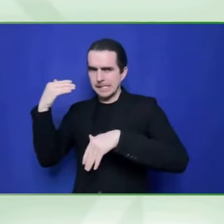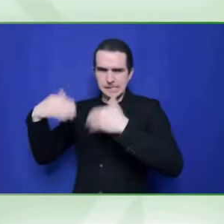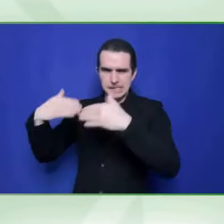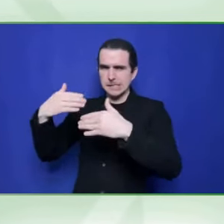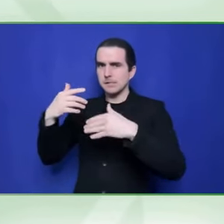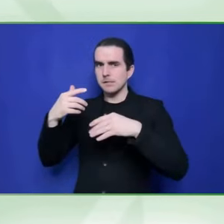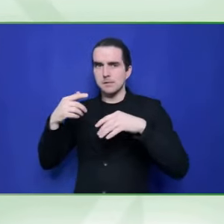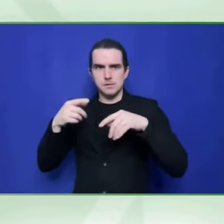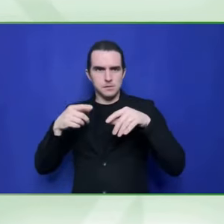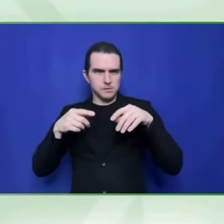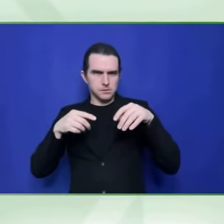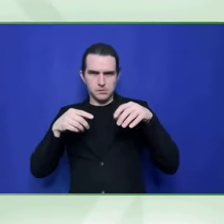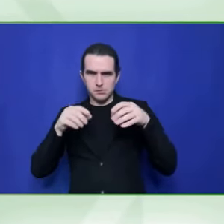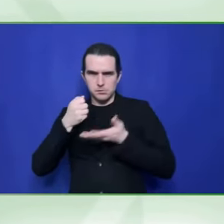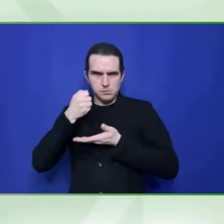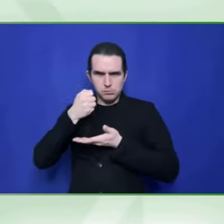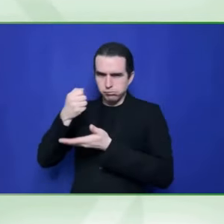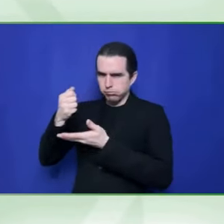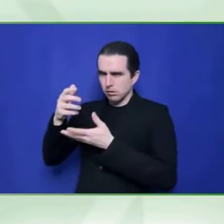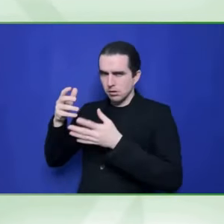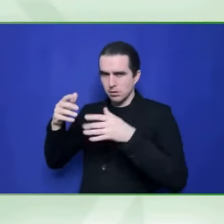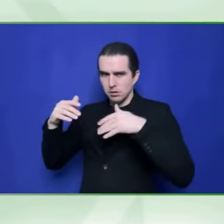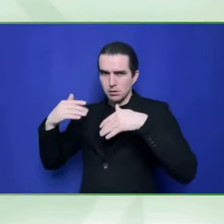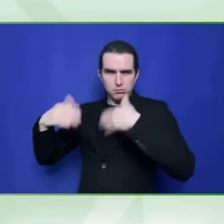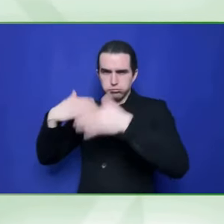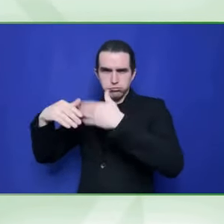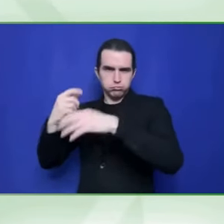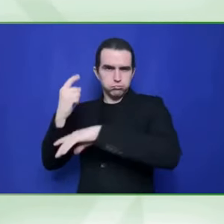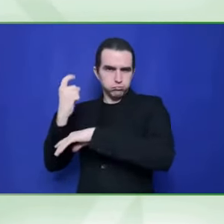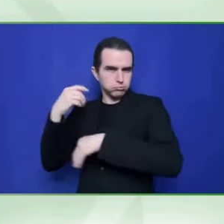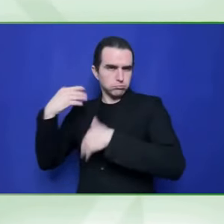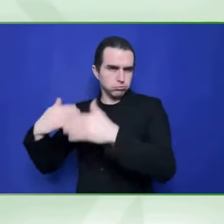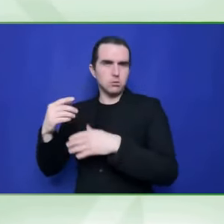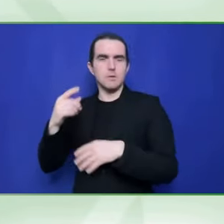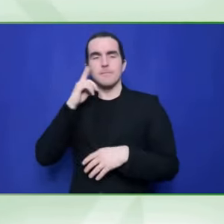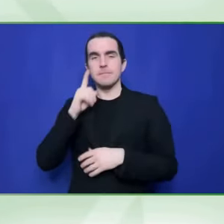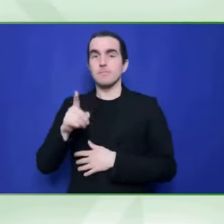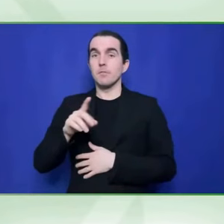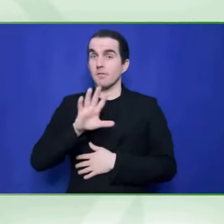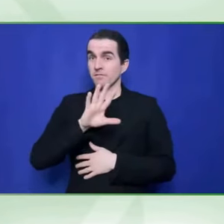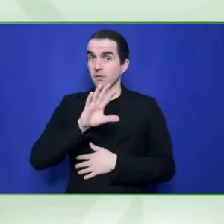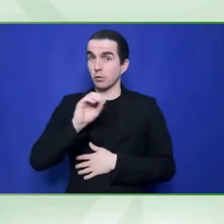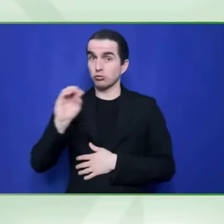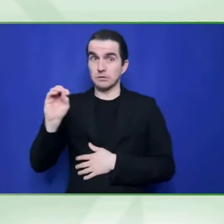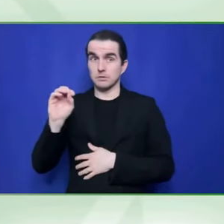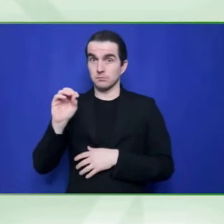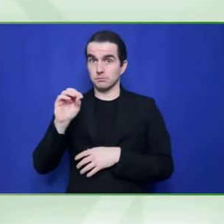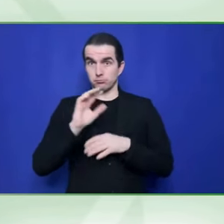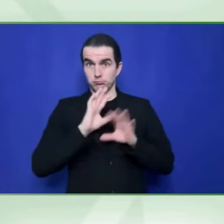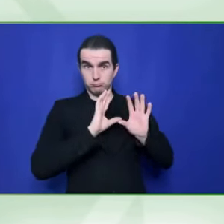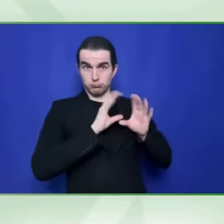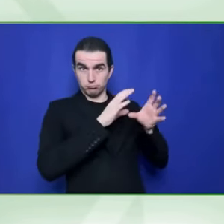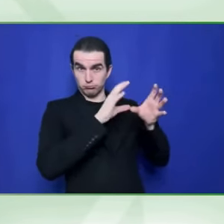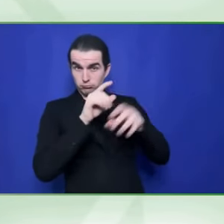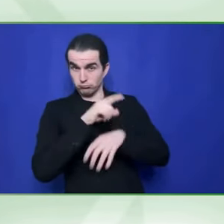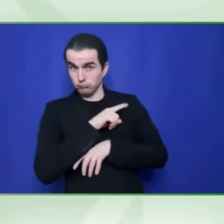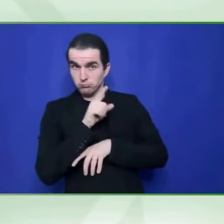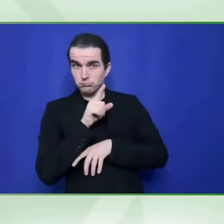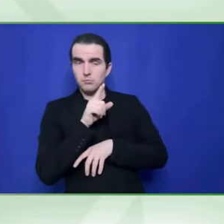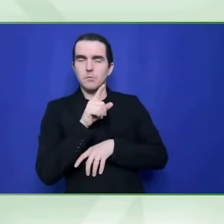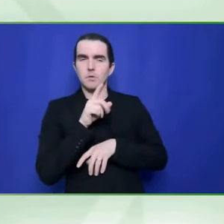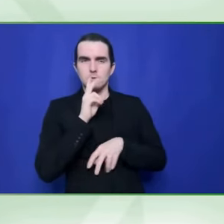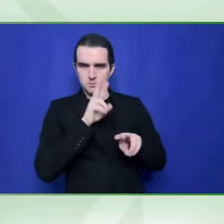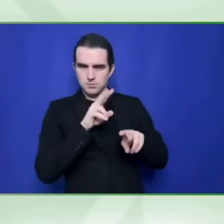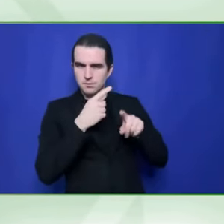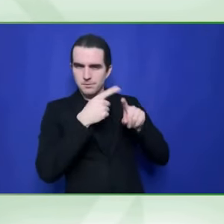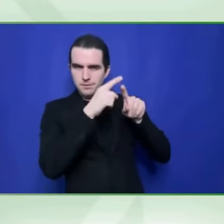When a company like Vodafone, for example, had put a policy in place to ensure that anybody that it had on its supply chain had similar